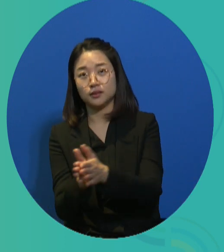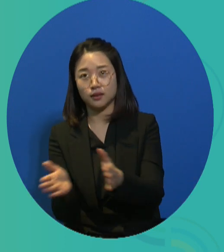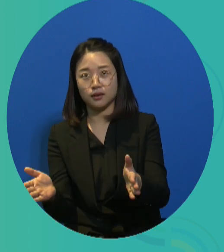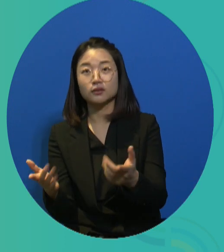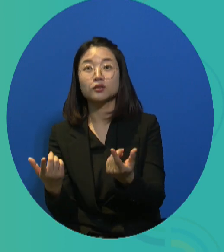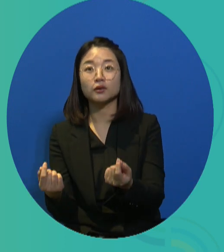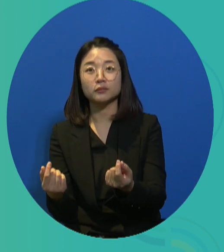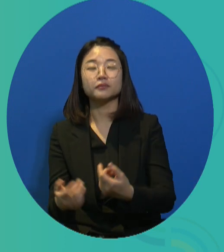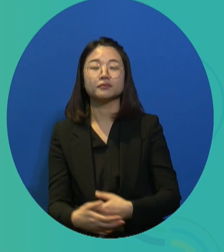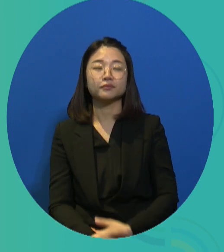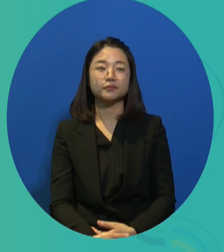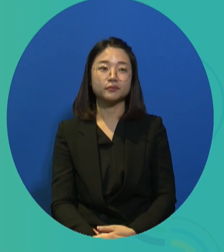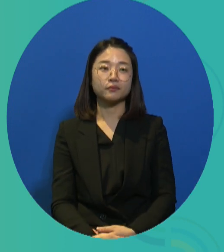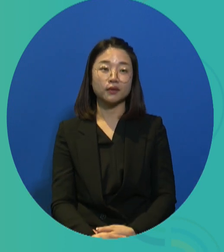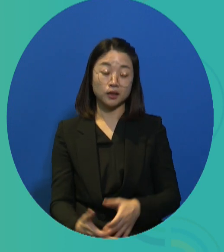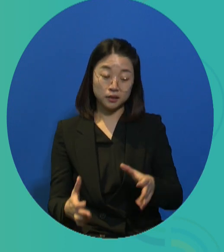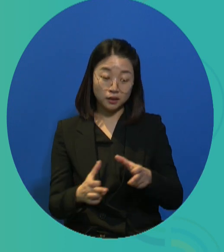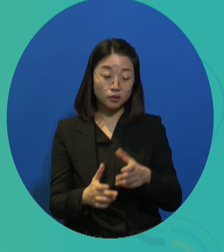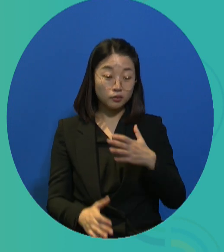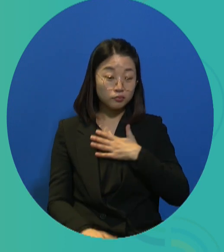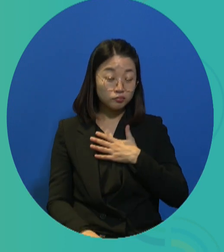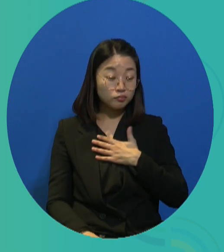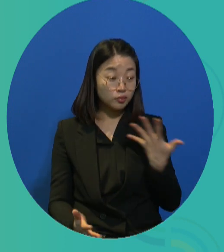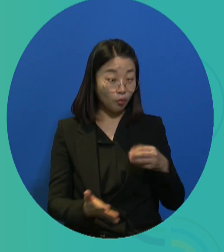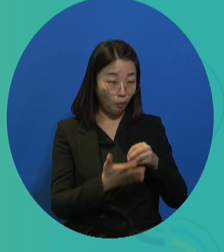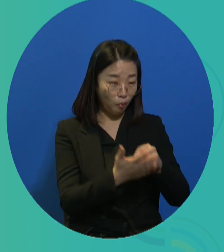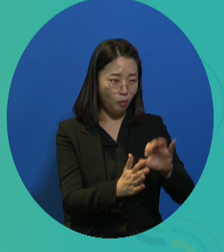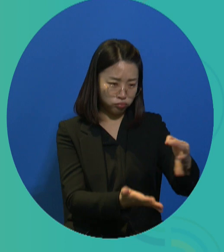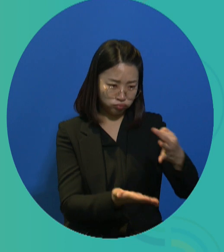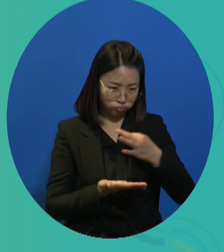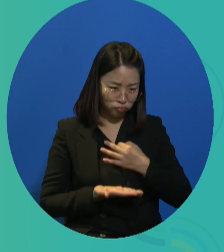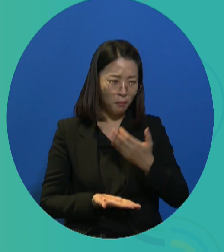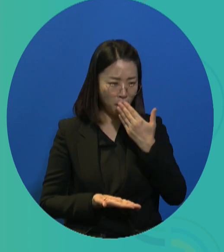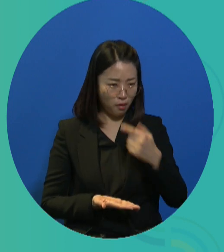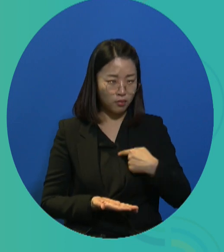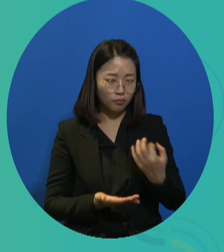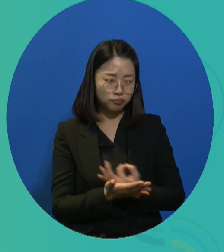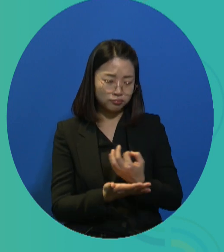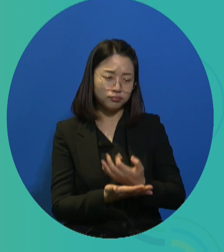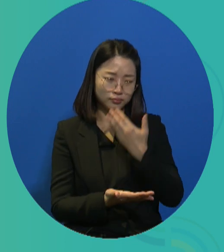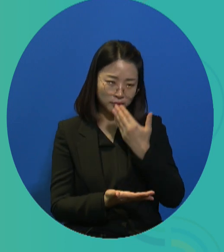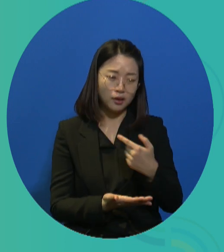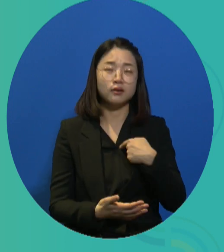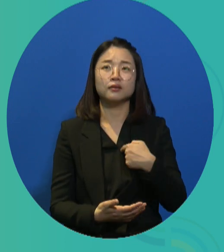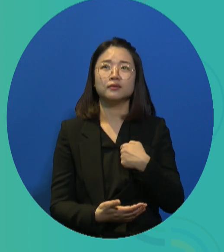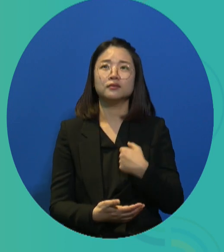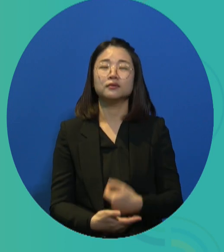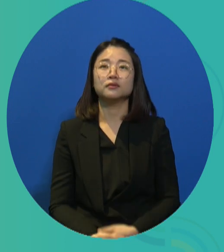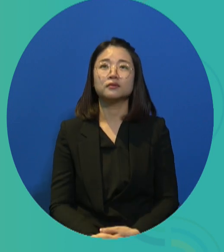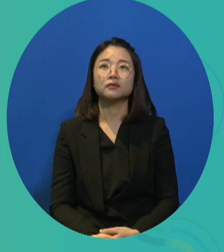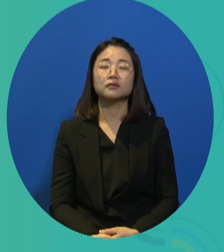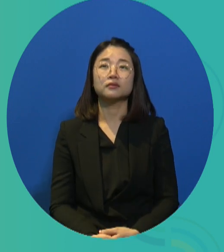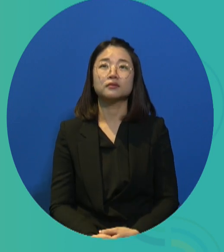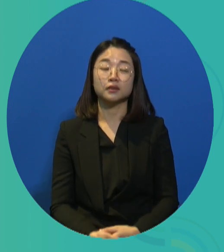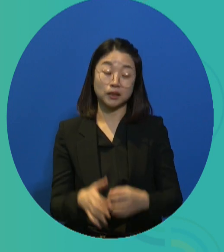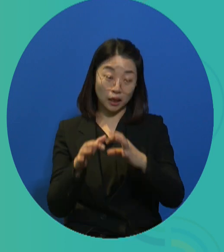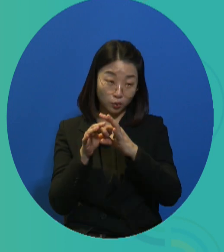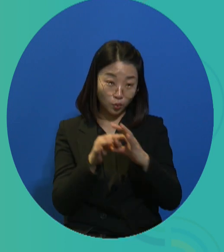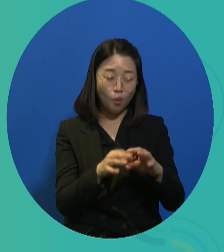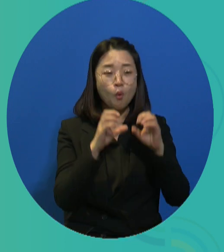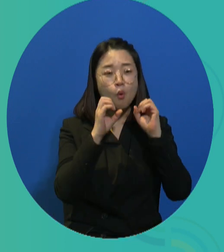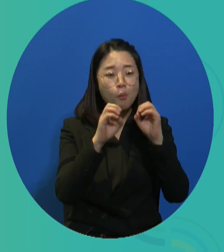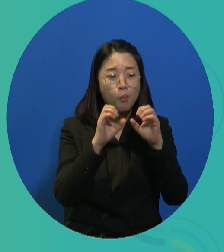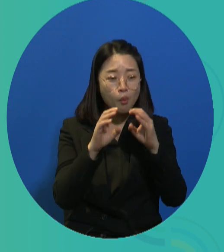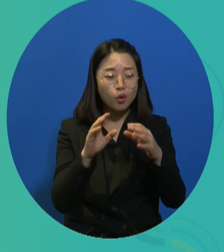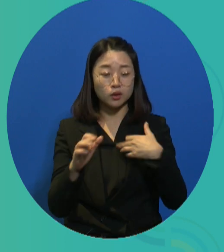participate in the labor market while they can continue to promote awareness on the rights of disabled